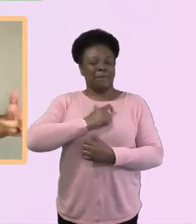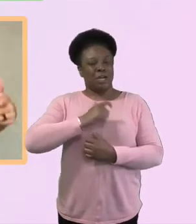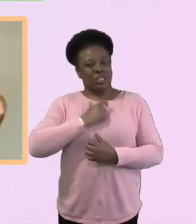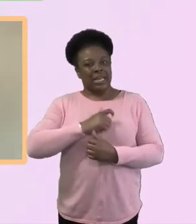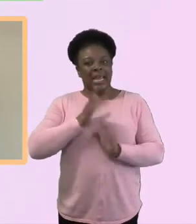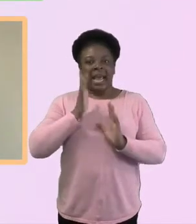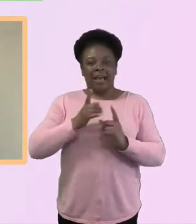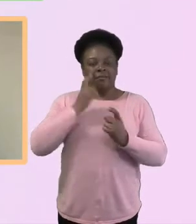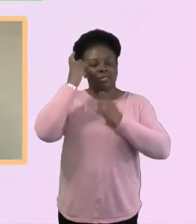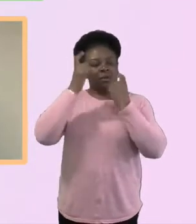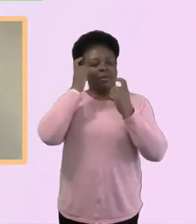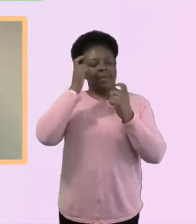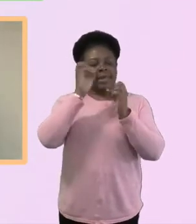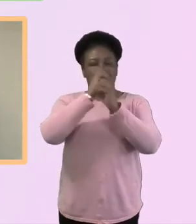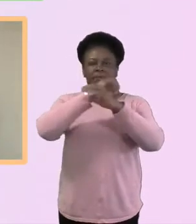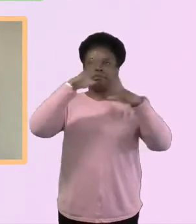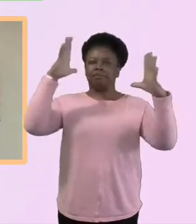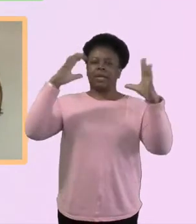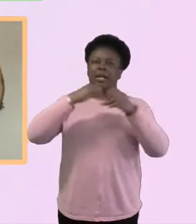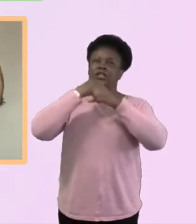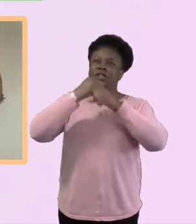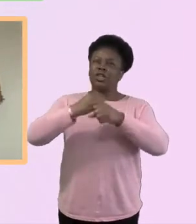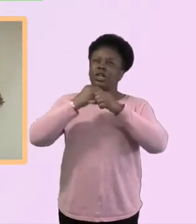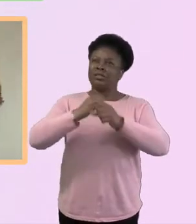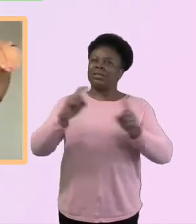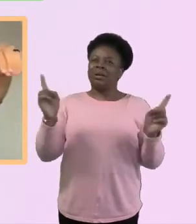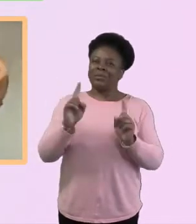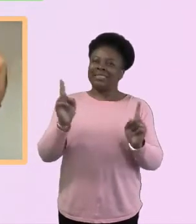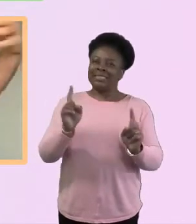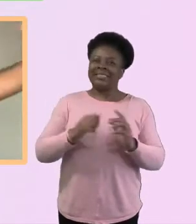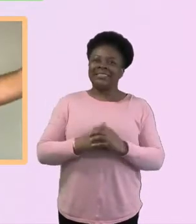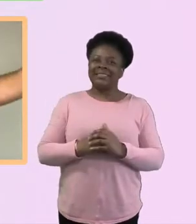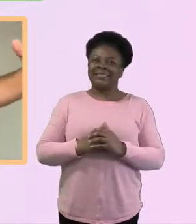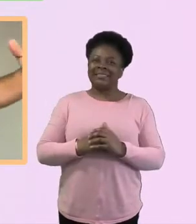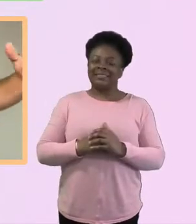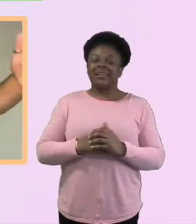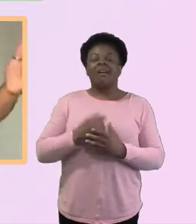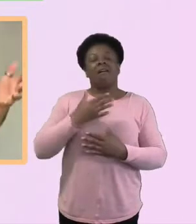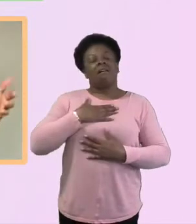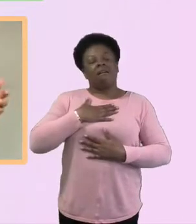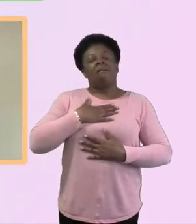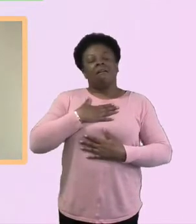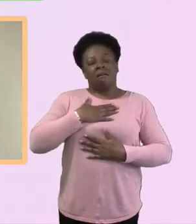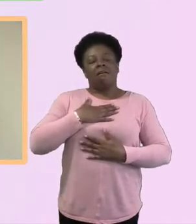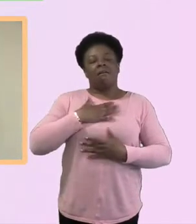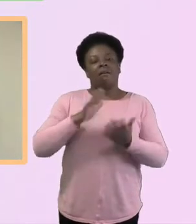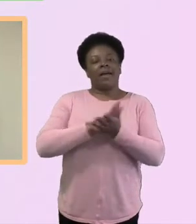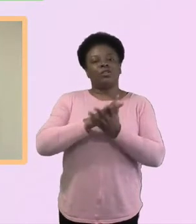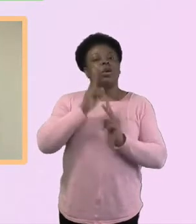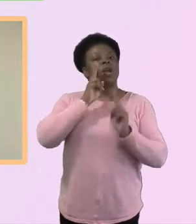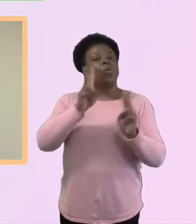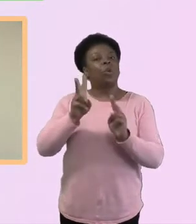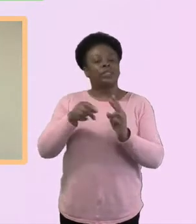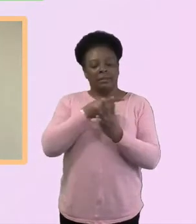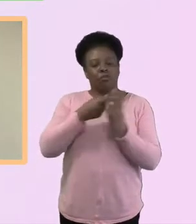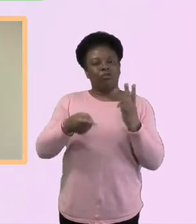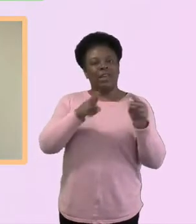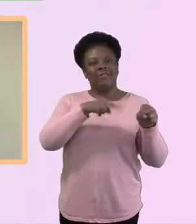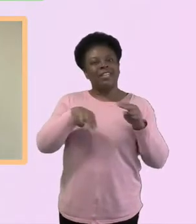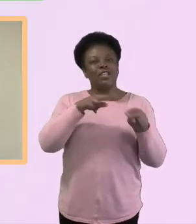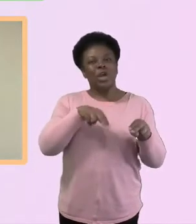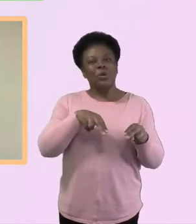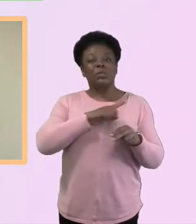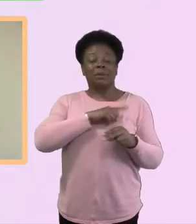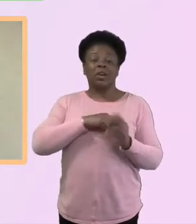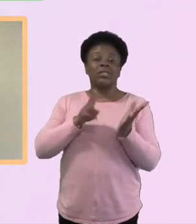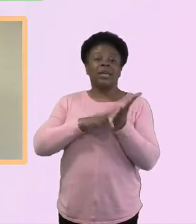is church? And what I love about the videos even, you know, is in those contexts of, you know, Nikki saying, hey, perhaps we'll gather and, and, you know, we'd be a group of